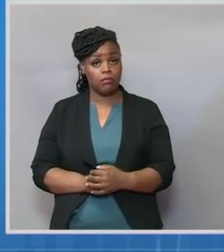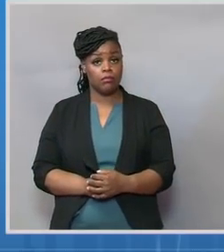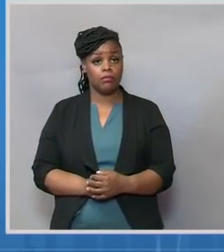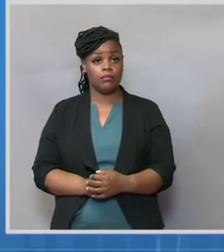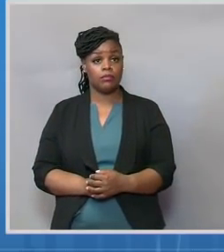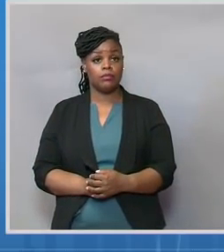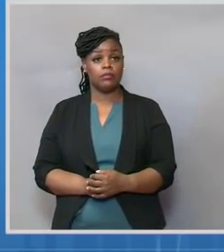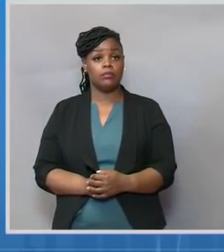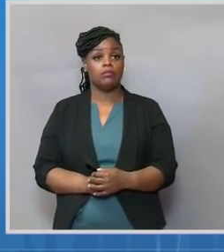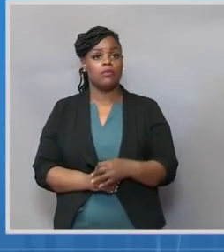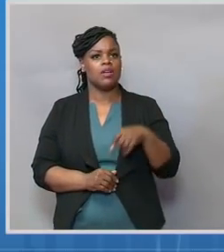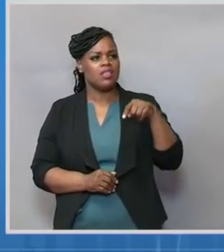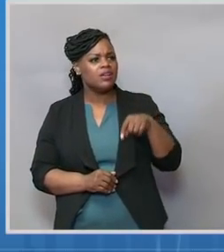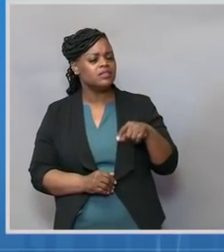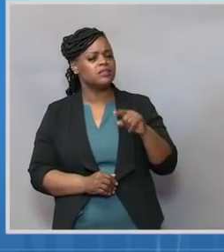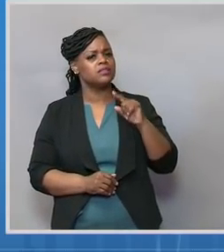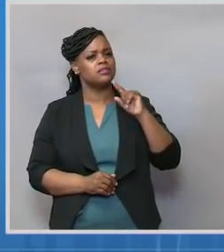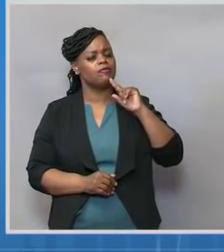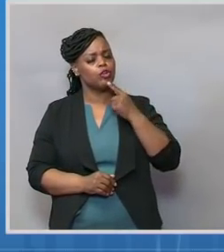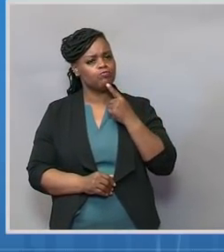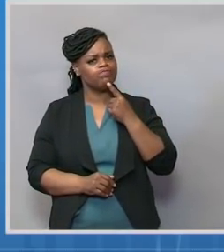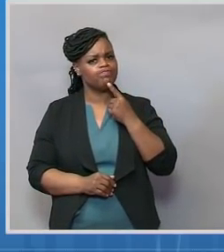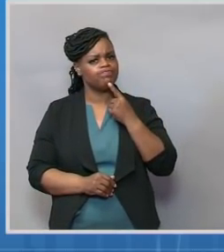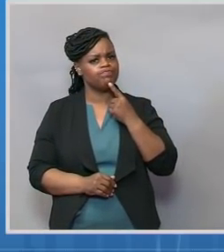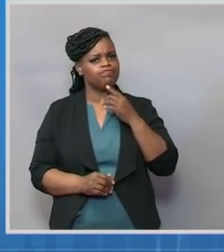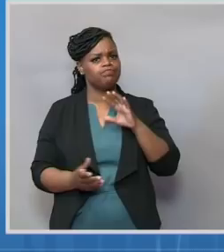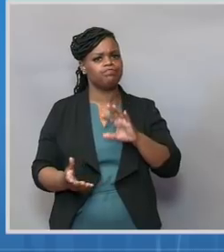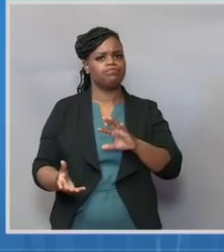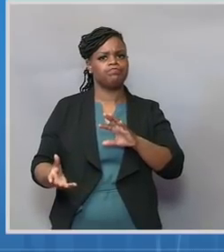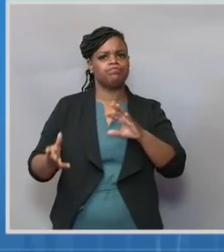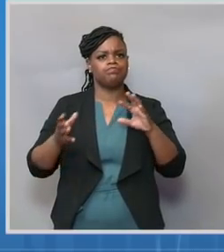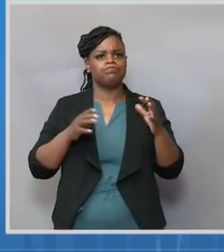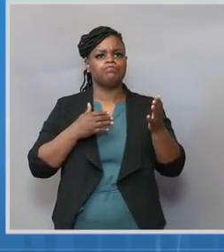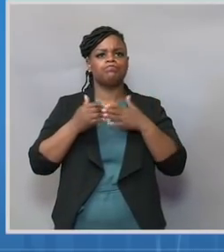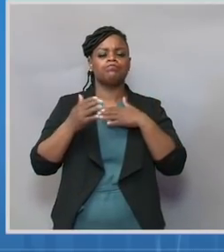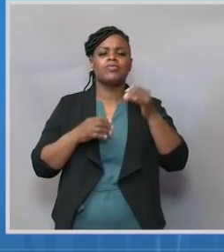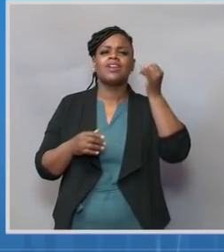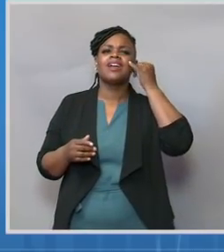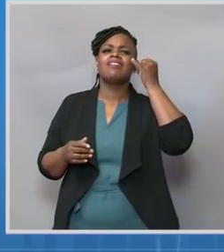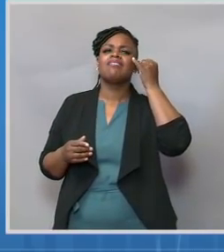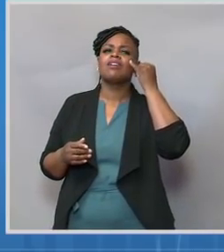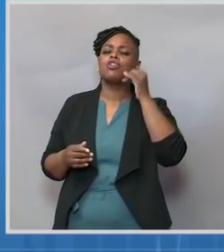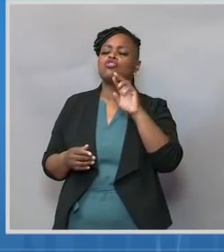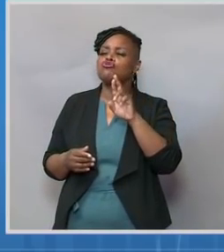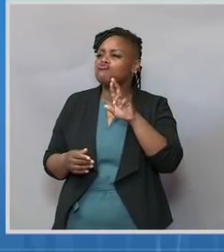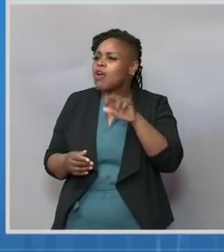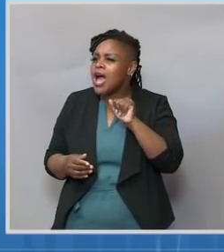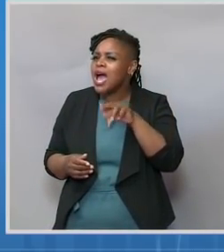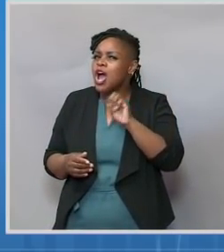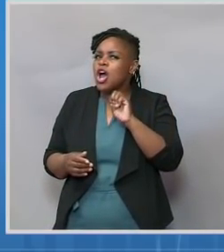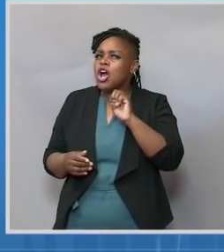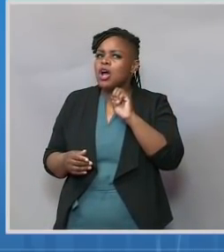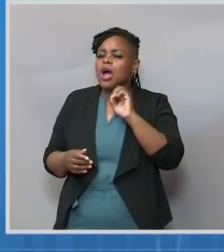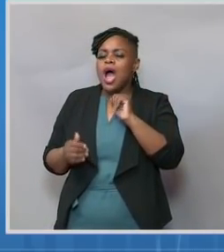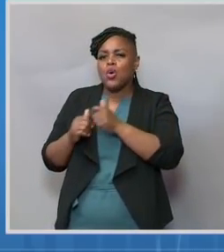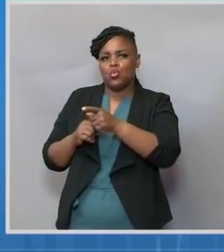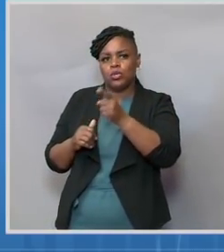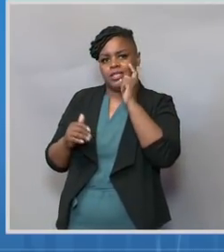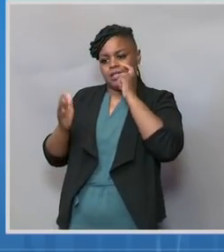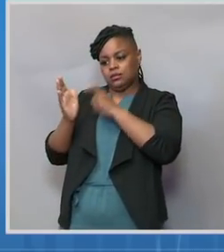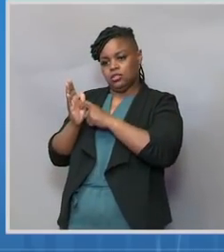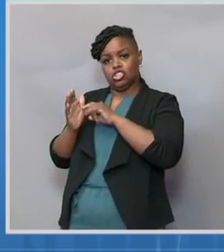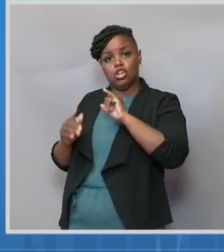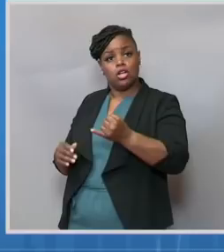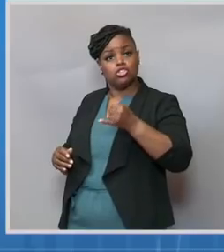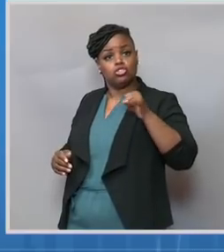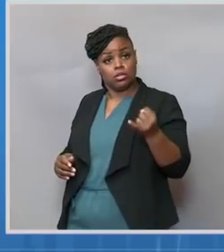adverse event in the J&J vaccine, even if incredibly rare, how do you see the J&J vaccine fitting into your campaign going forward? Because